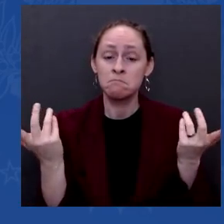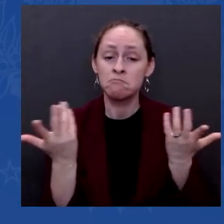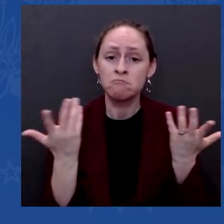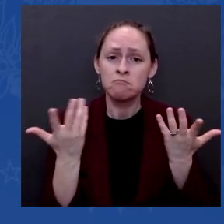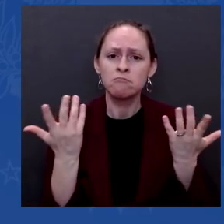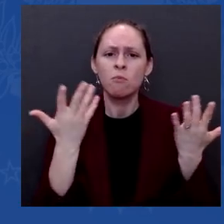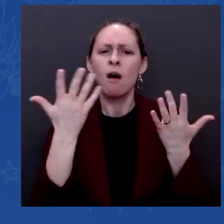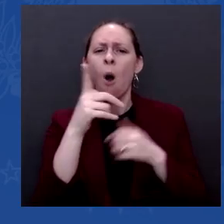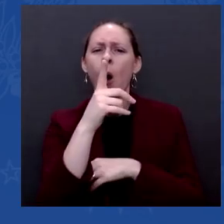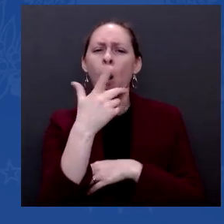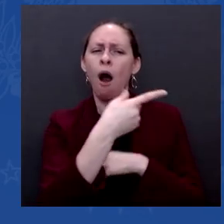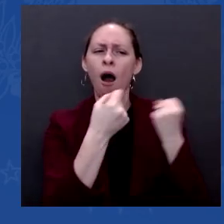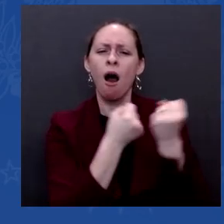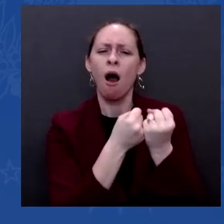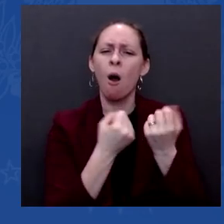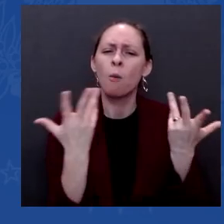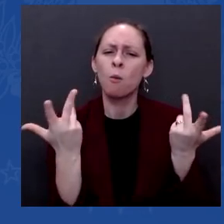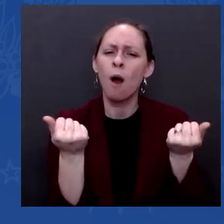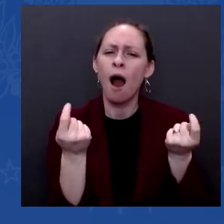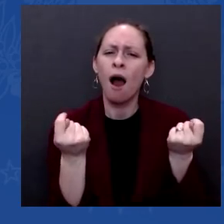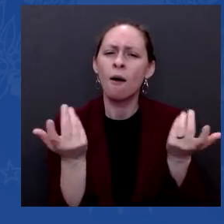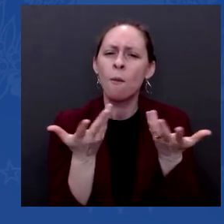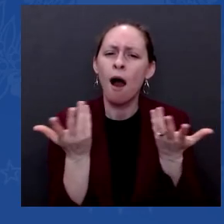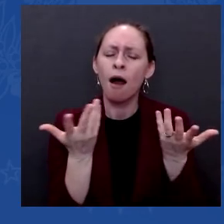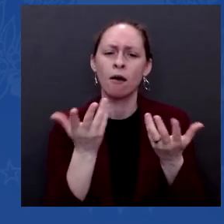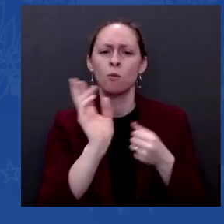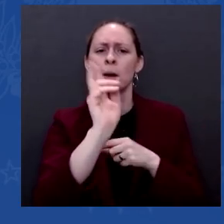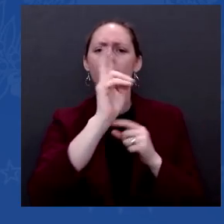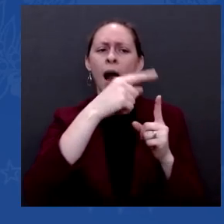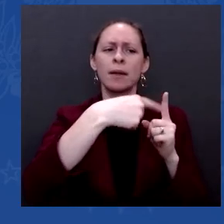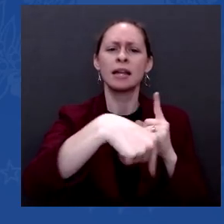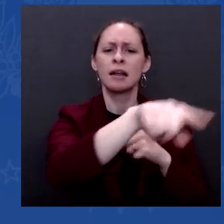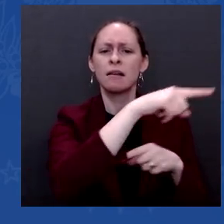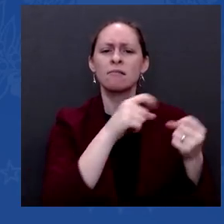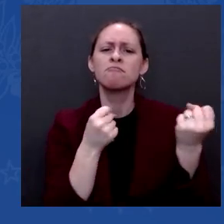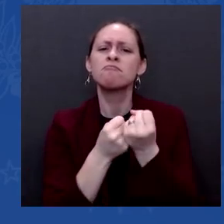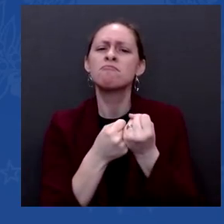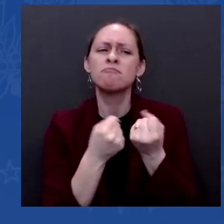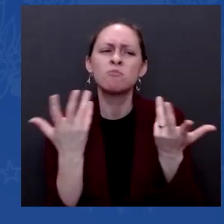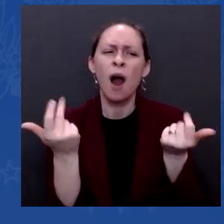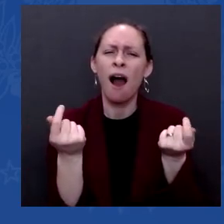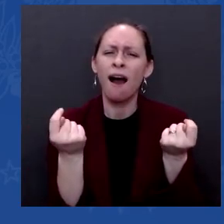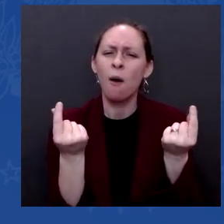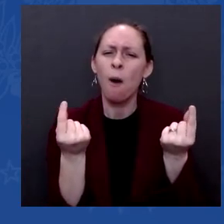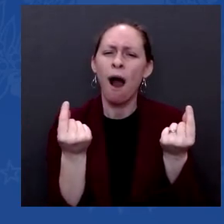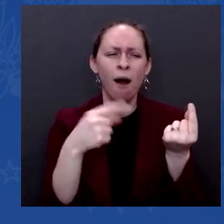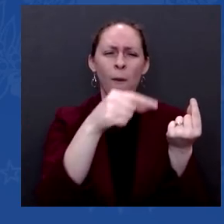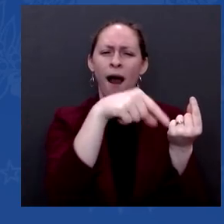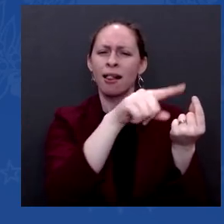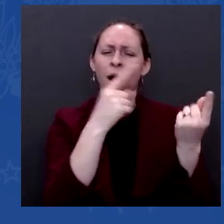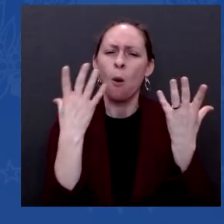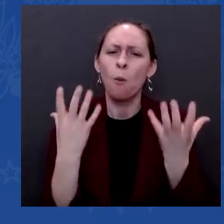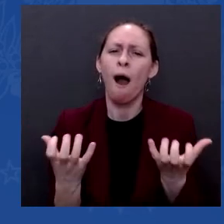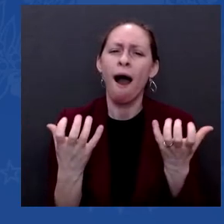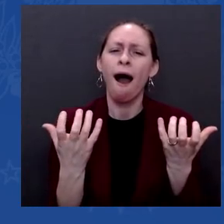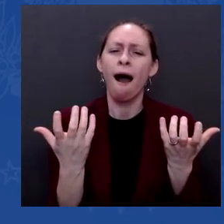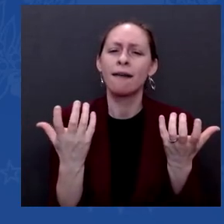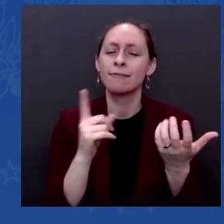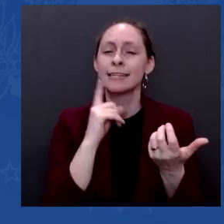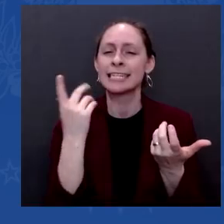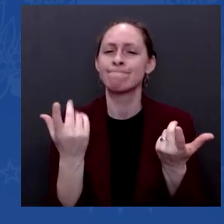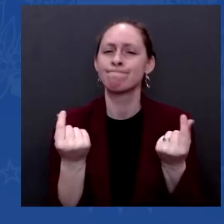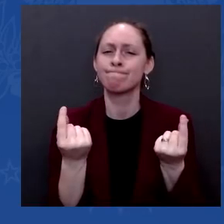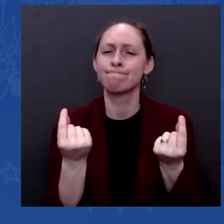everything's a choice. A choice. I think the — look, I've laid out a proposal on